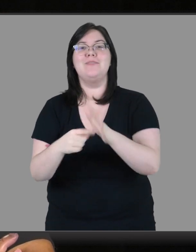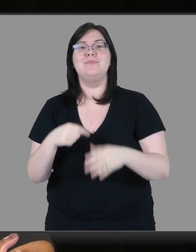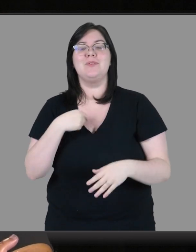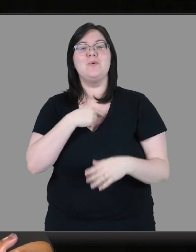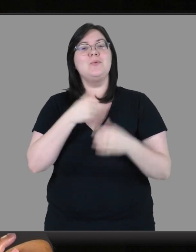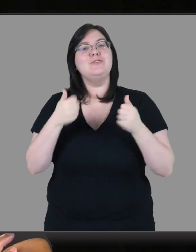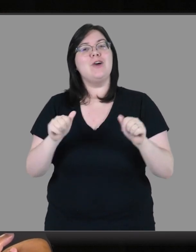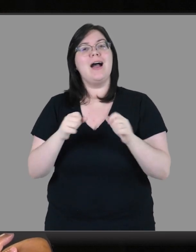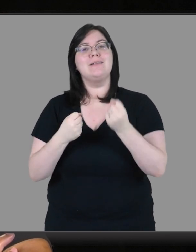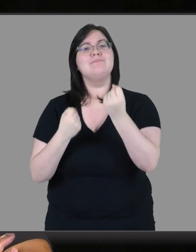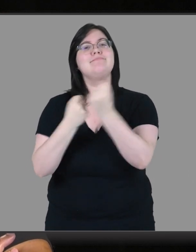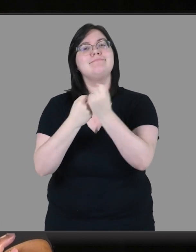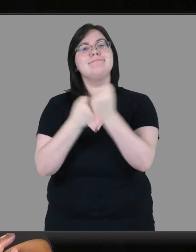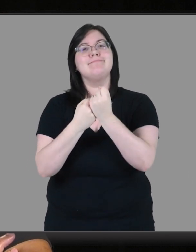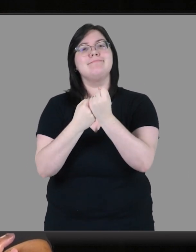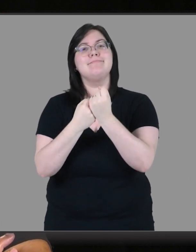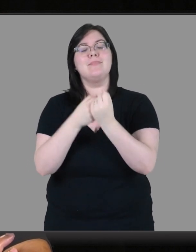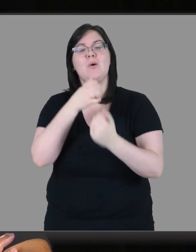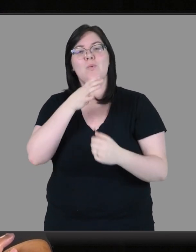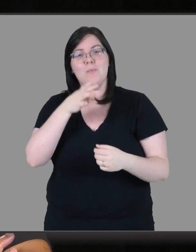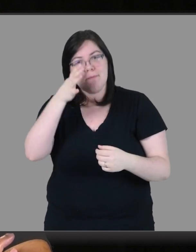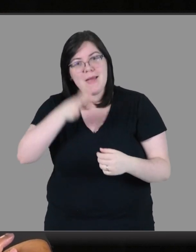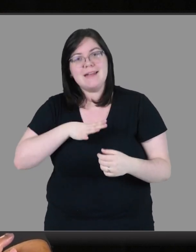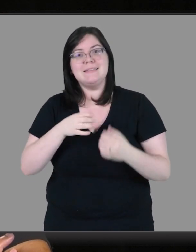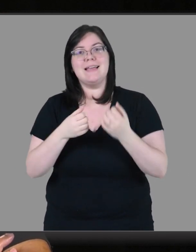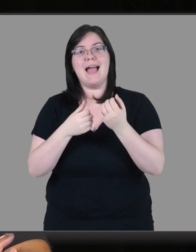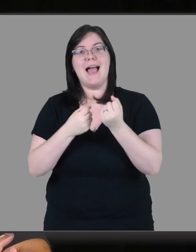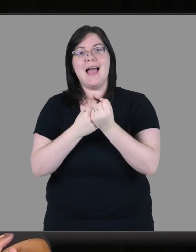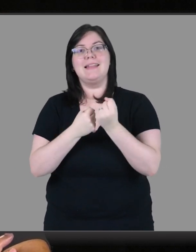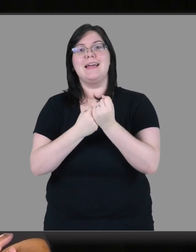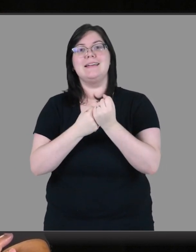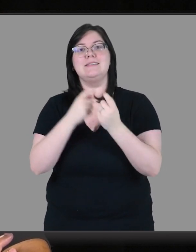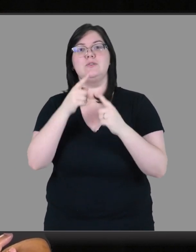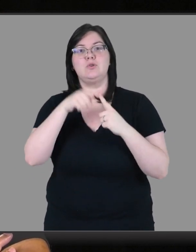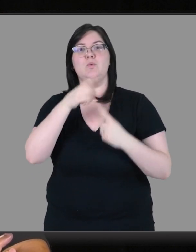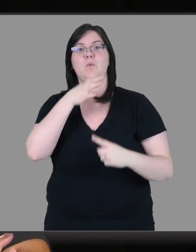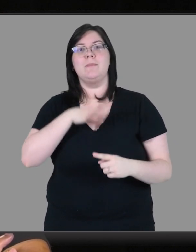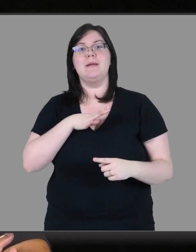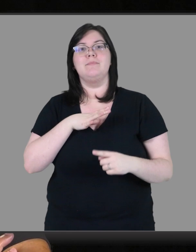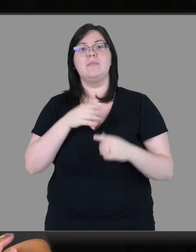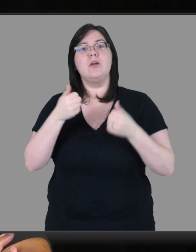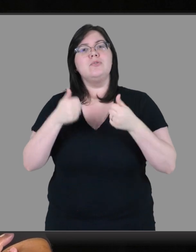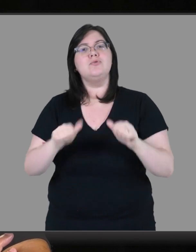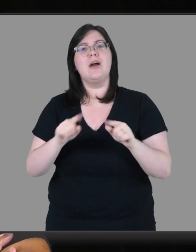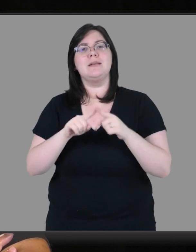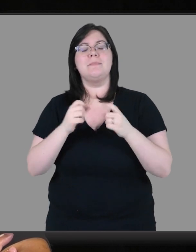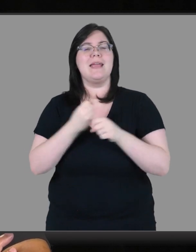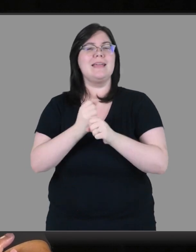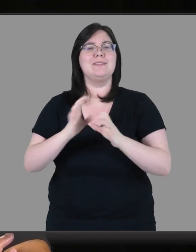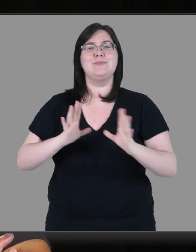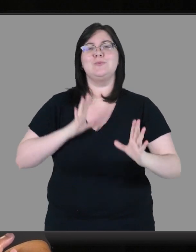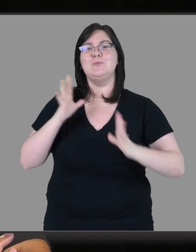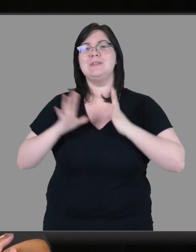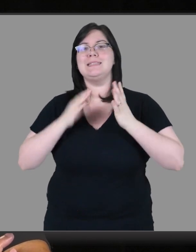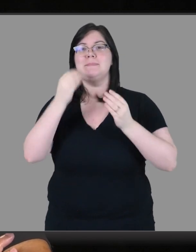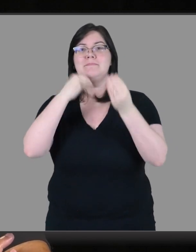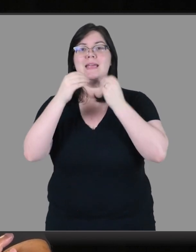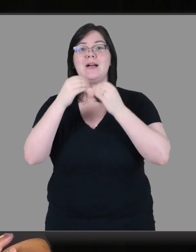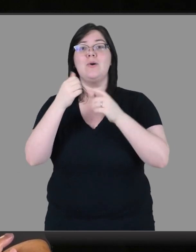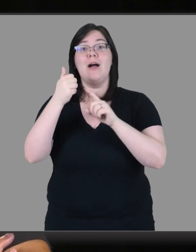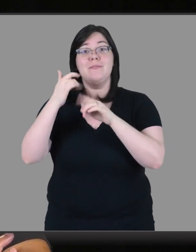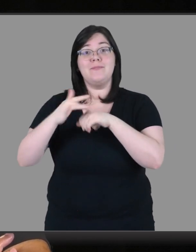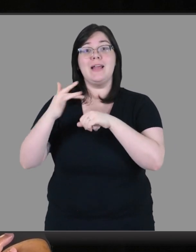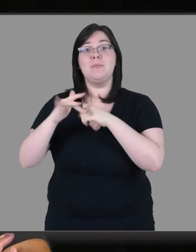off, know, try to make a, as a, you know, allied, as a men's, men's allies to women, try to make this exquisite meal available,